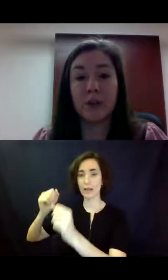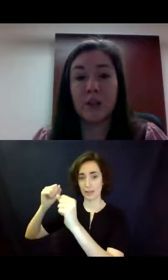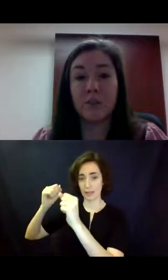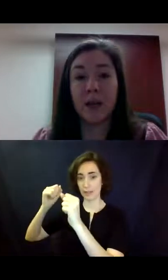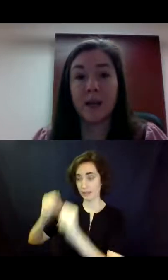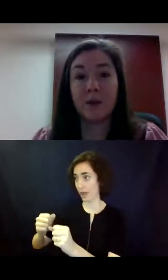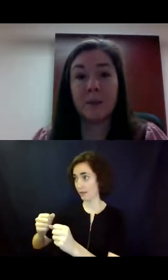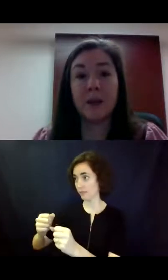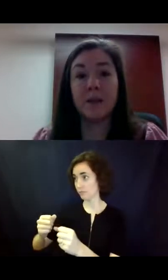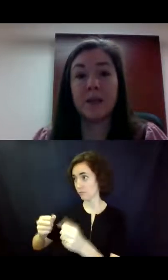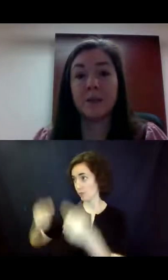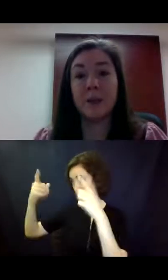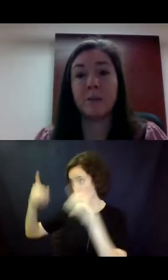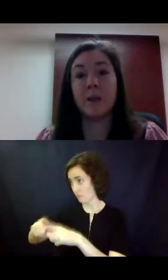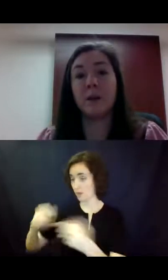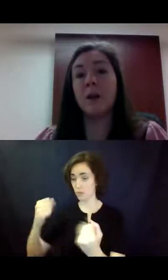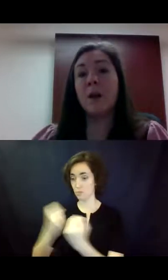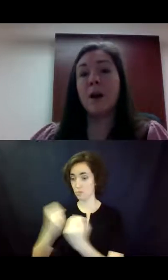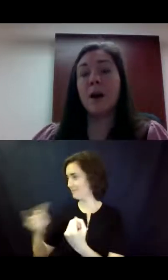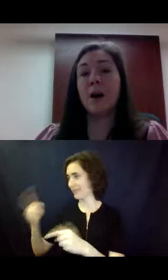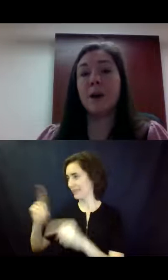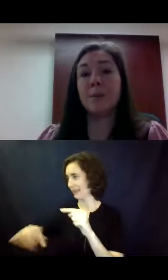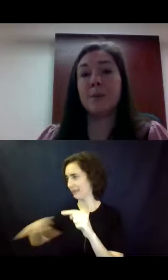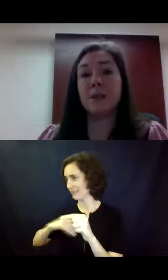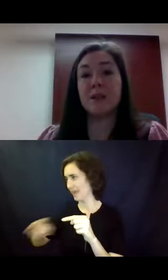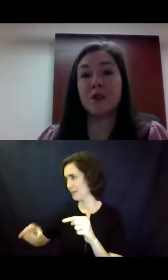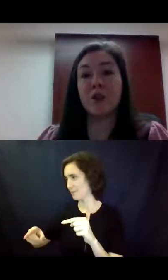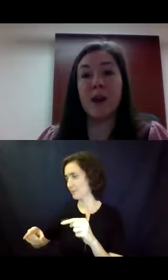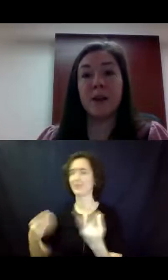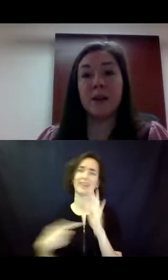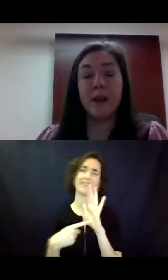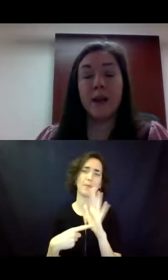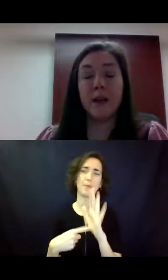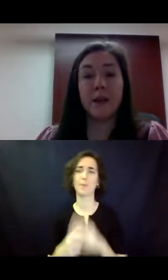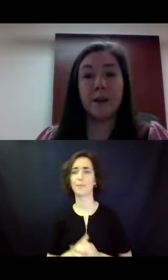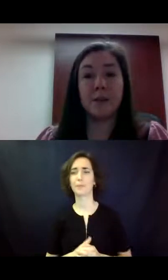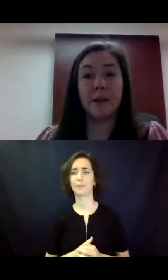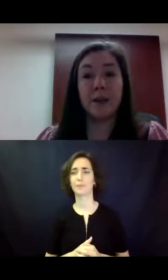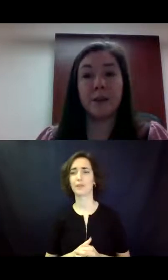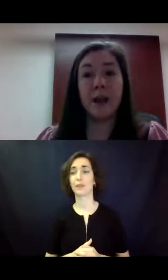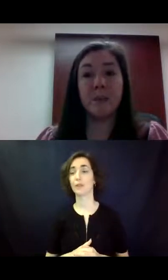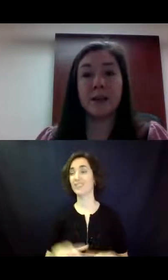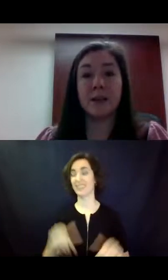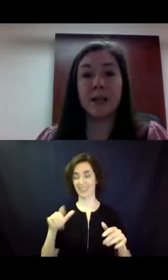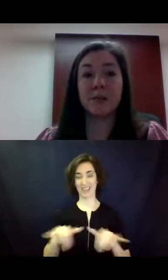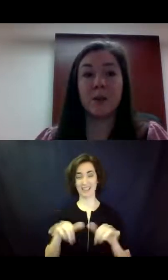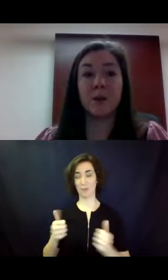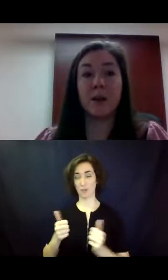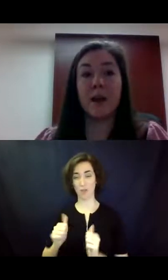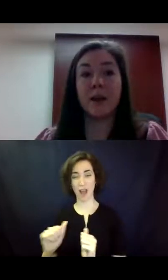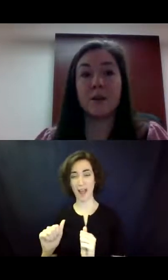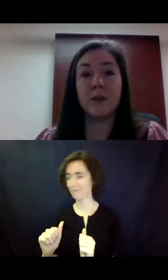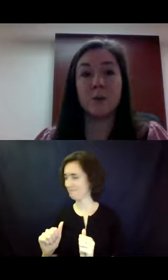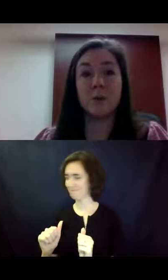supported decision-making agreement. And this would be when, um, this is tried and it has not been successful